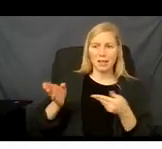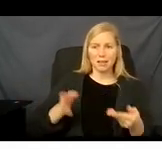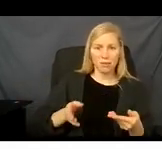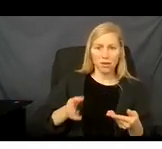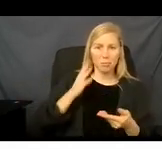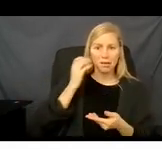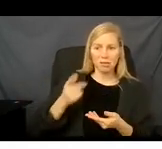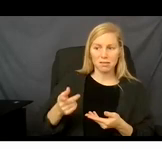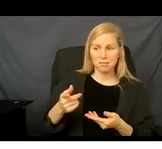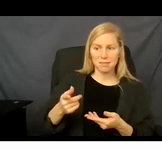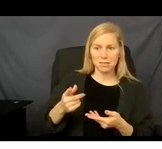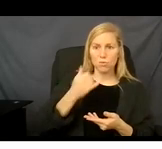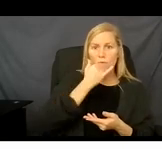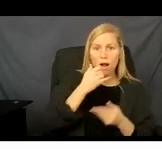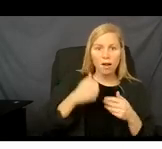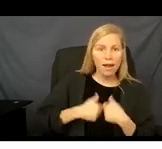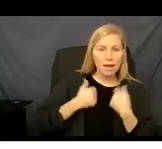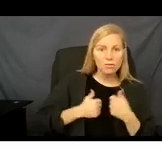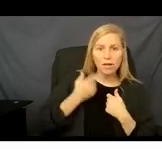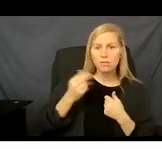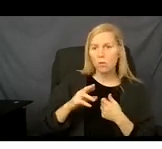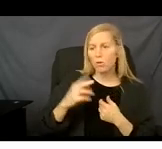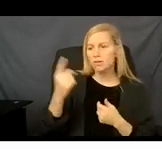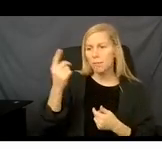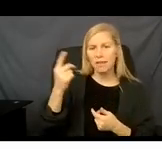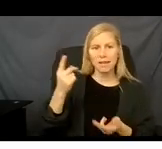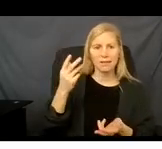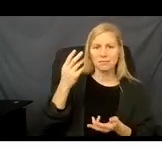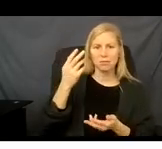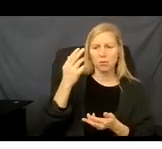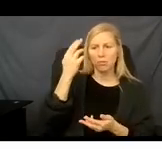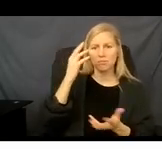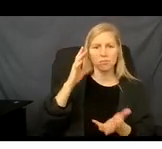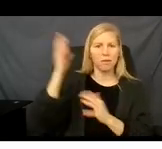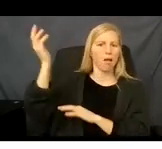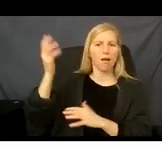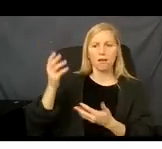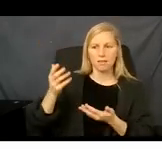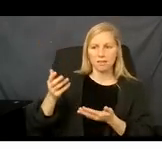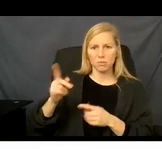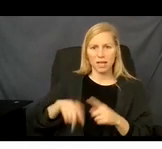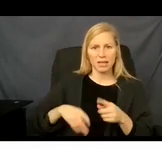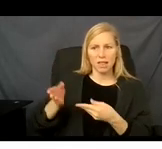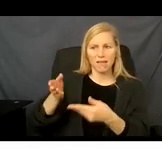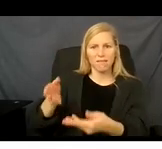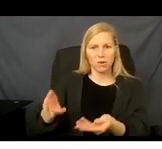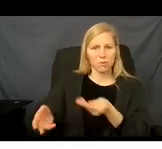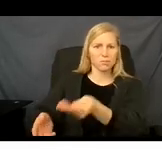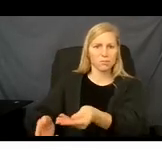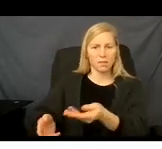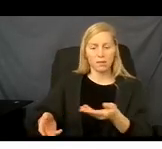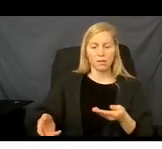located in that address, or any other reason why the notice cannot be delivered to you at the address,